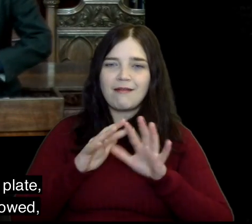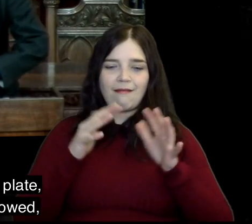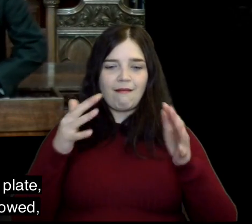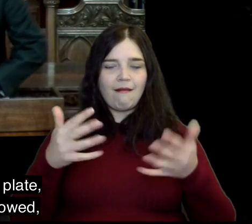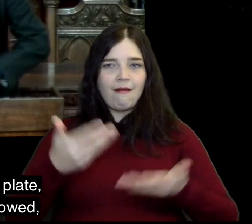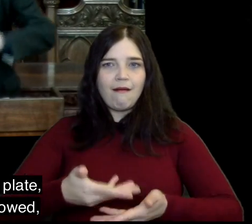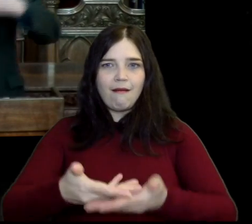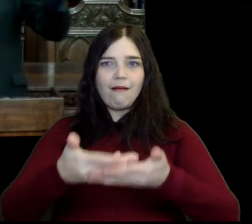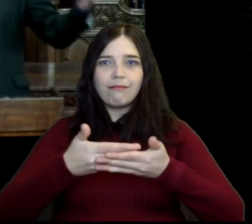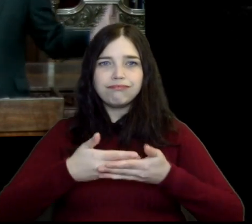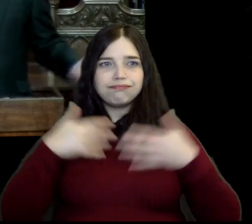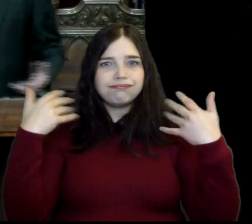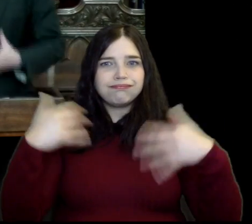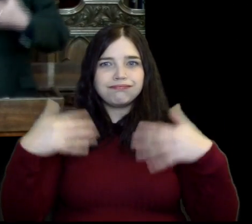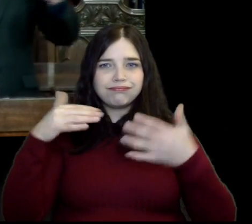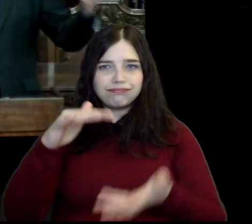plate